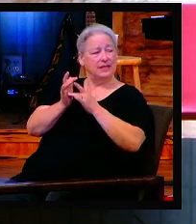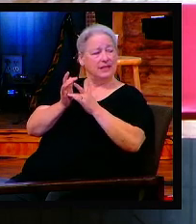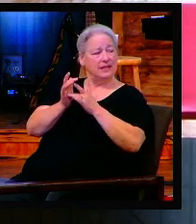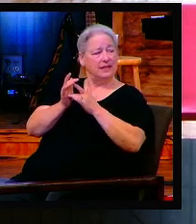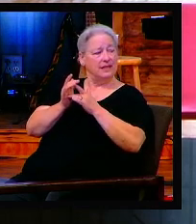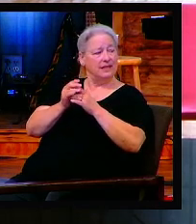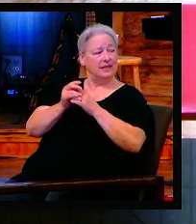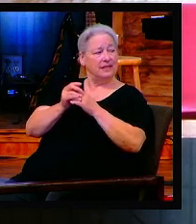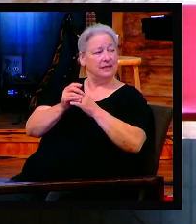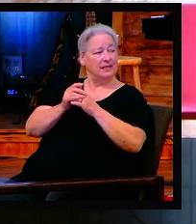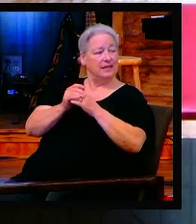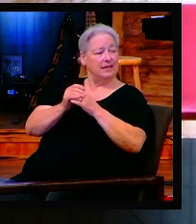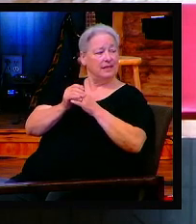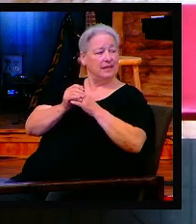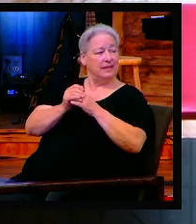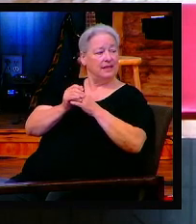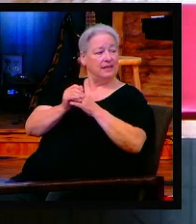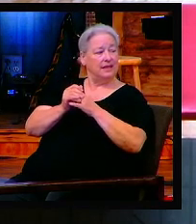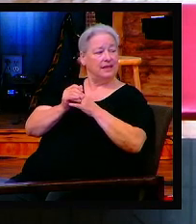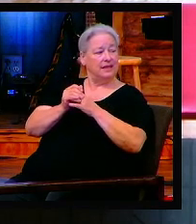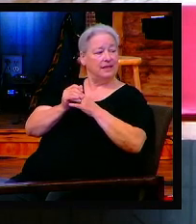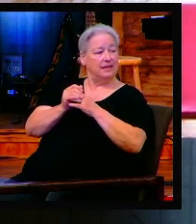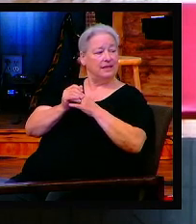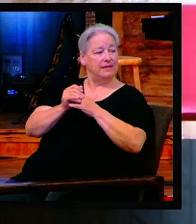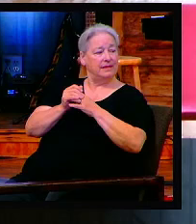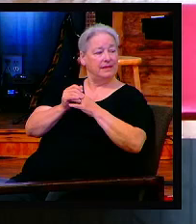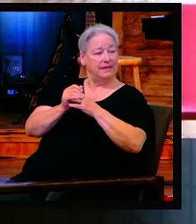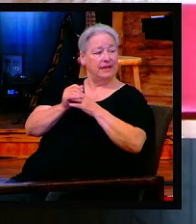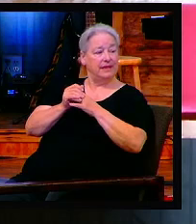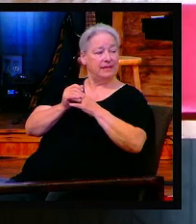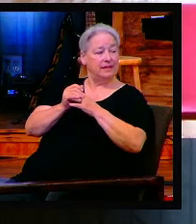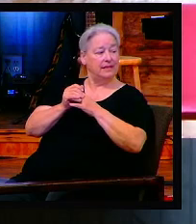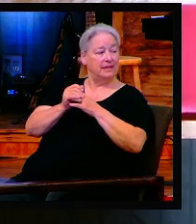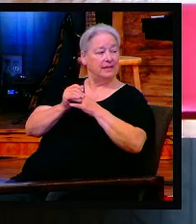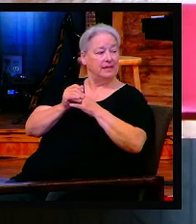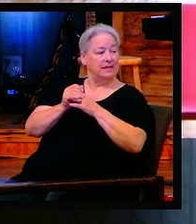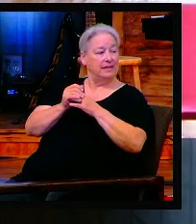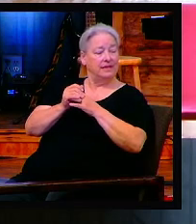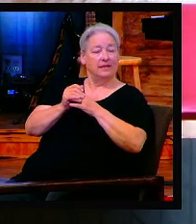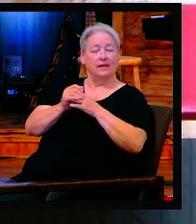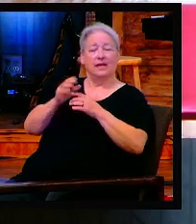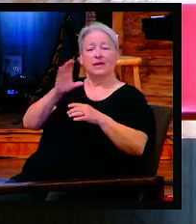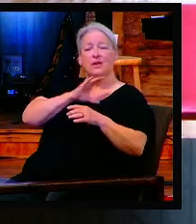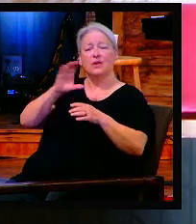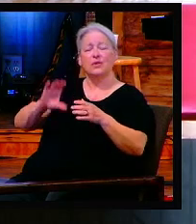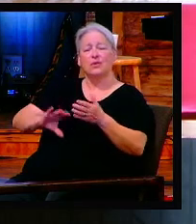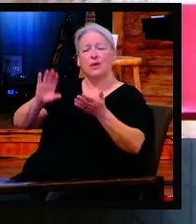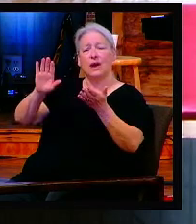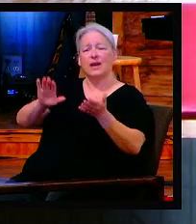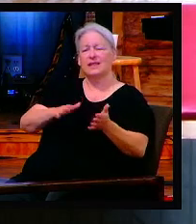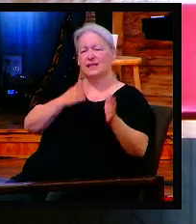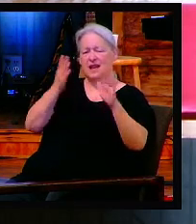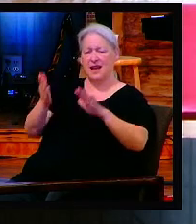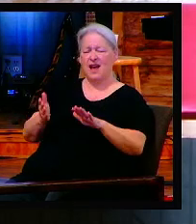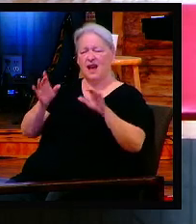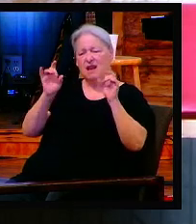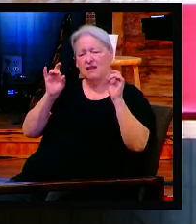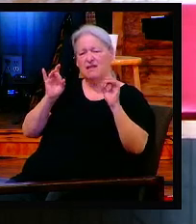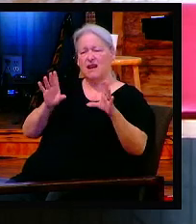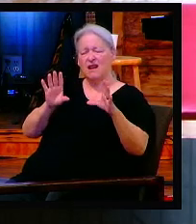I be very blunt and y'all not be offended and y'all just hear me out? Christ died a horrible death.